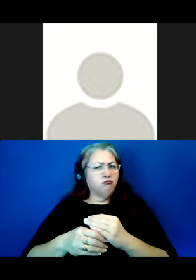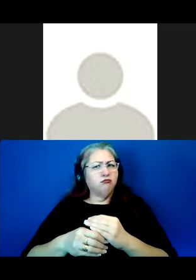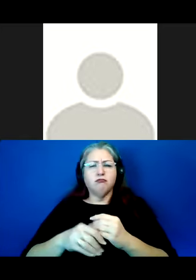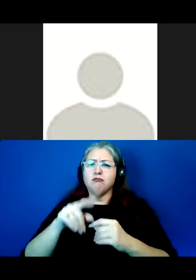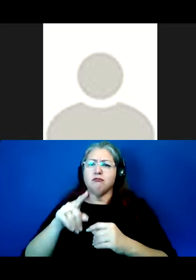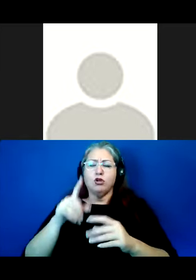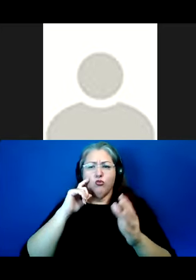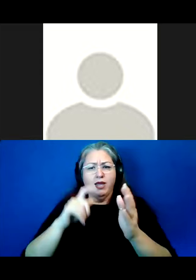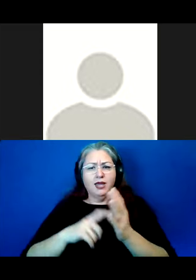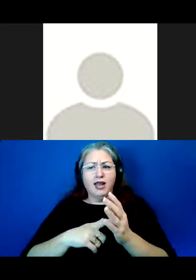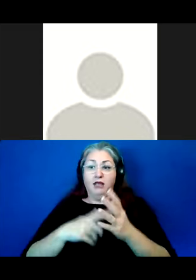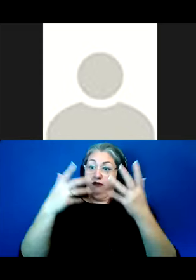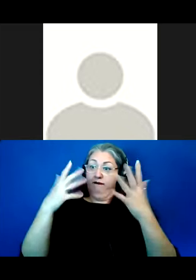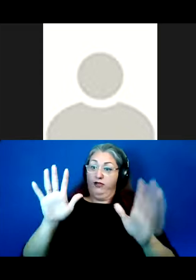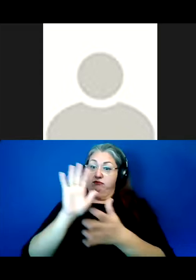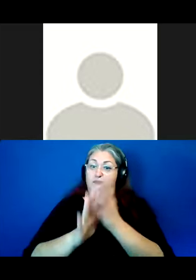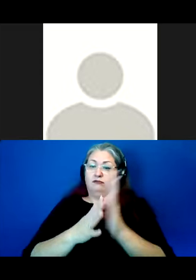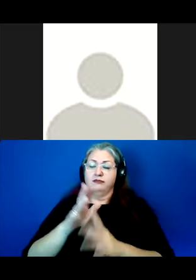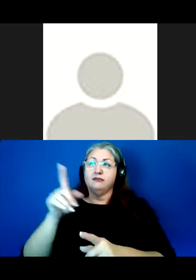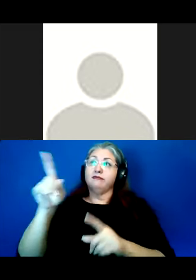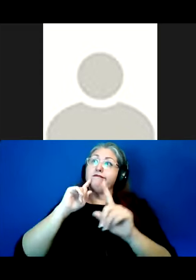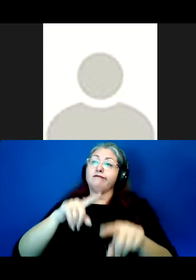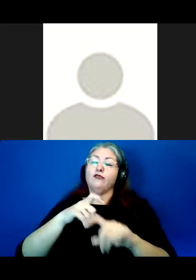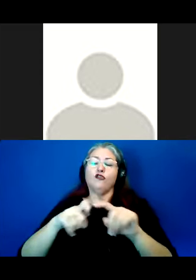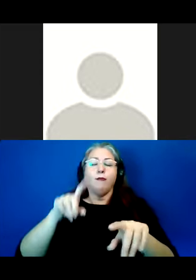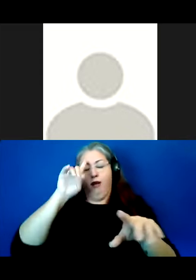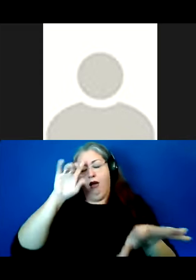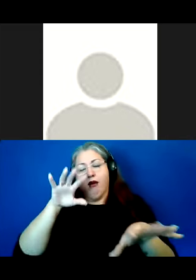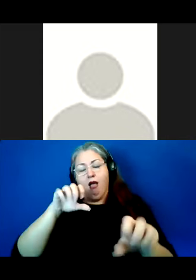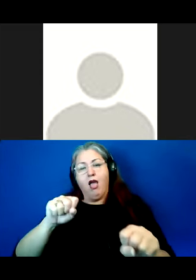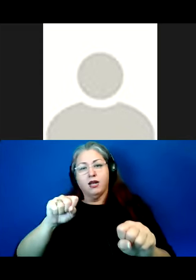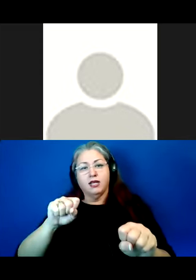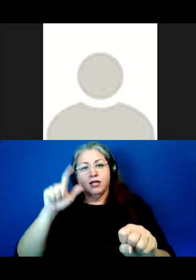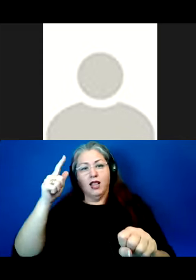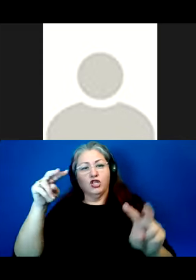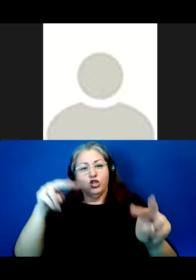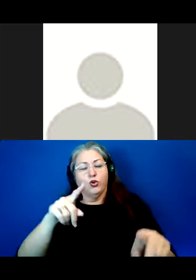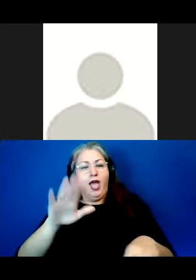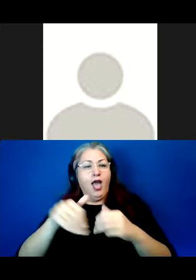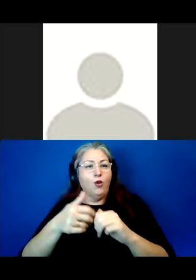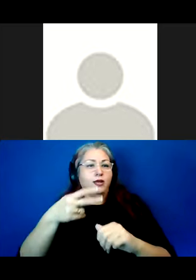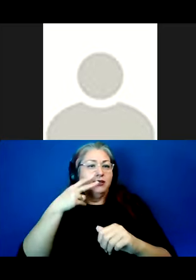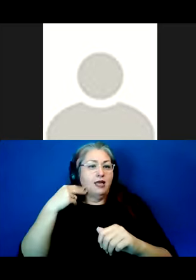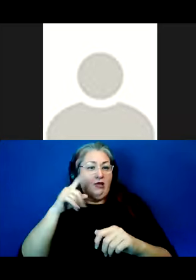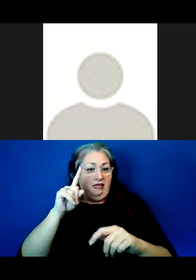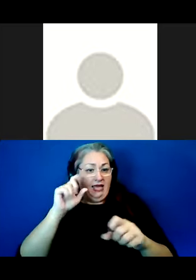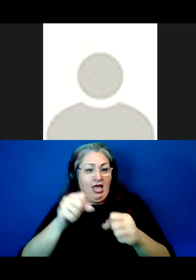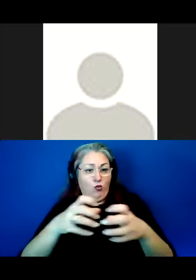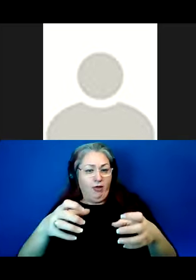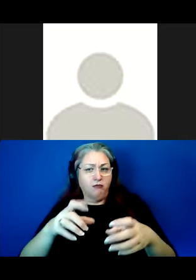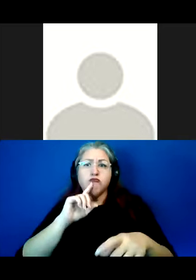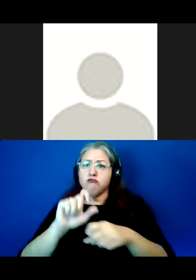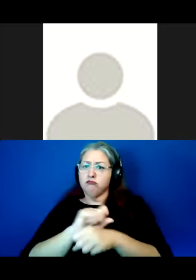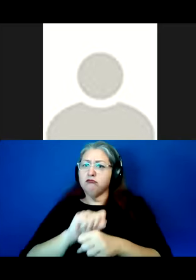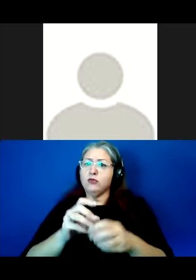that such a final designation, you know, came from a colonial logic that failed to account for how Native Americans can rebuild, and do rebuild,